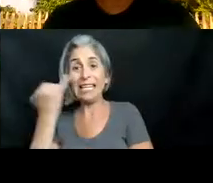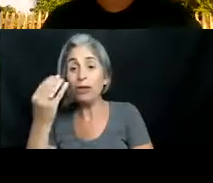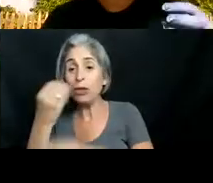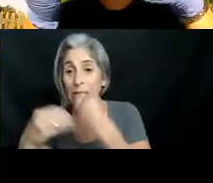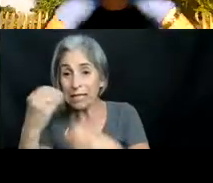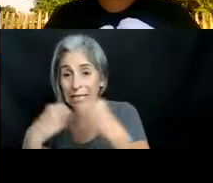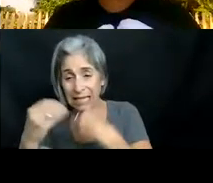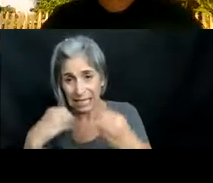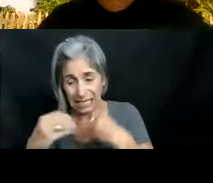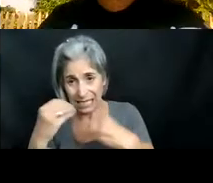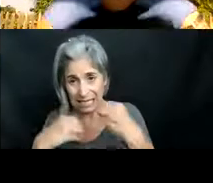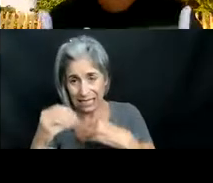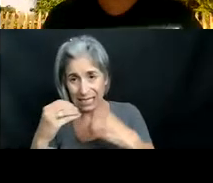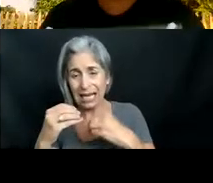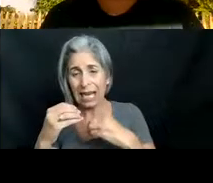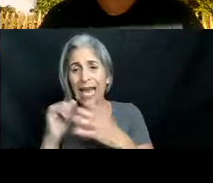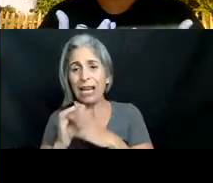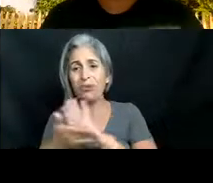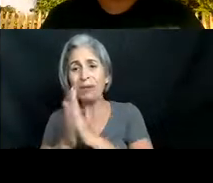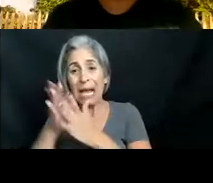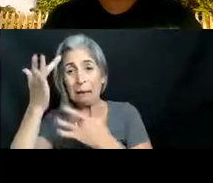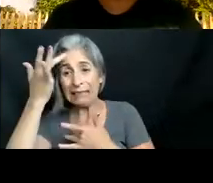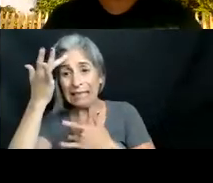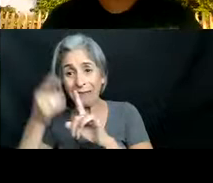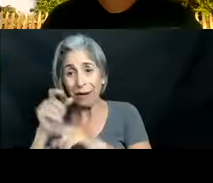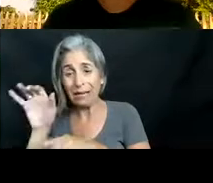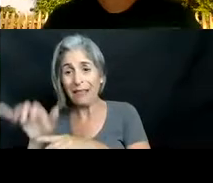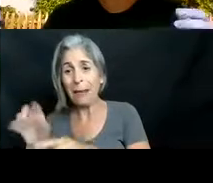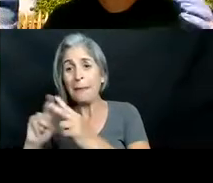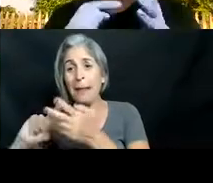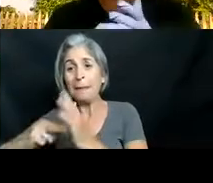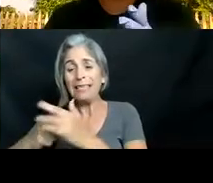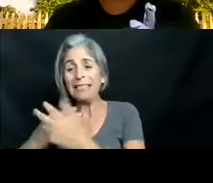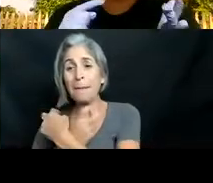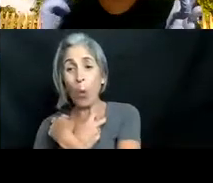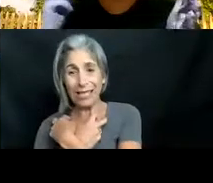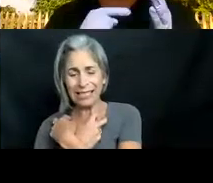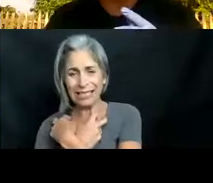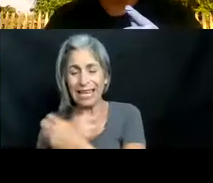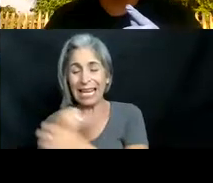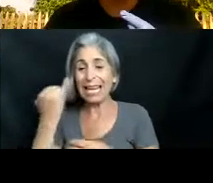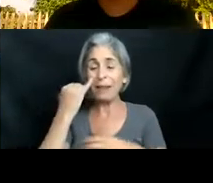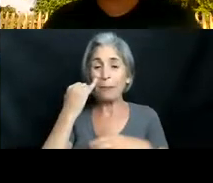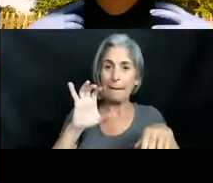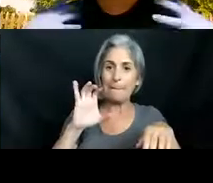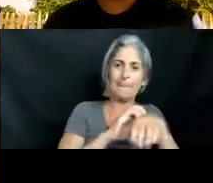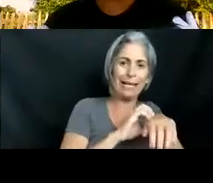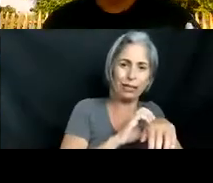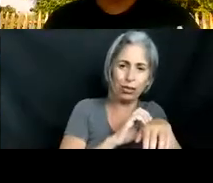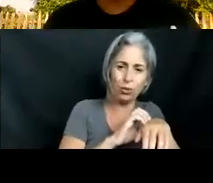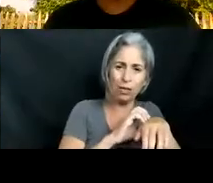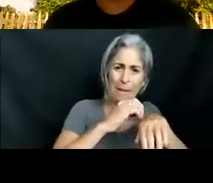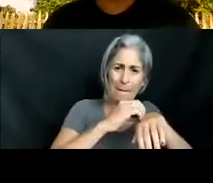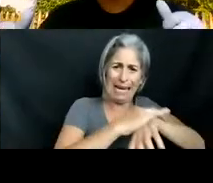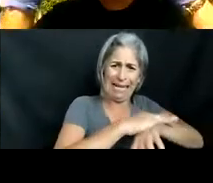poisoning. So if you eat something and it makes you sick, then it's poisonous, but if something stings you and it injects it into you, then